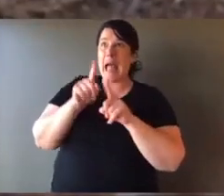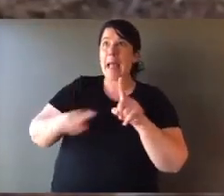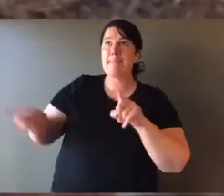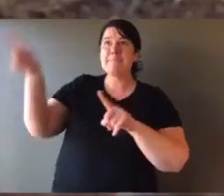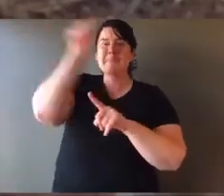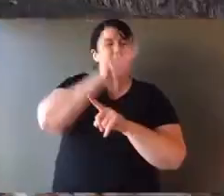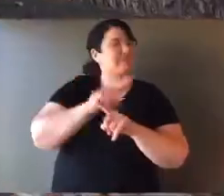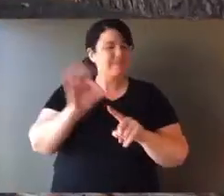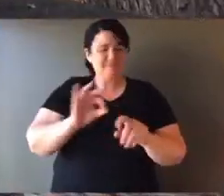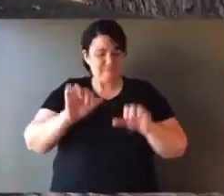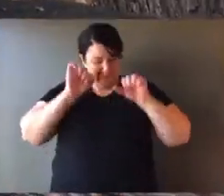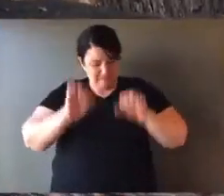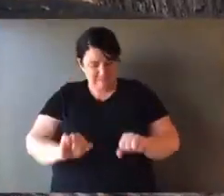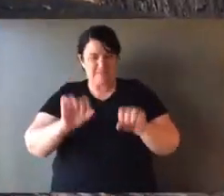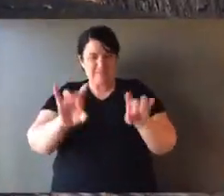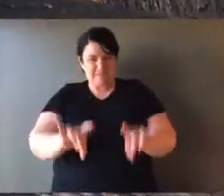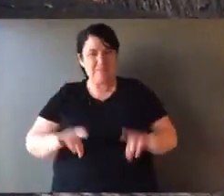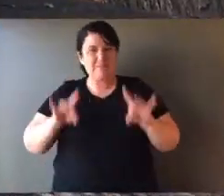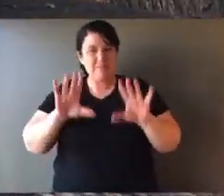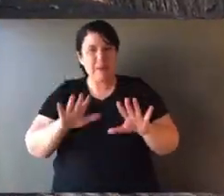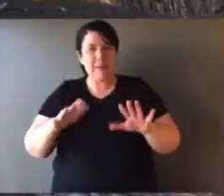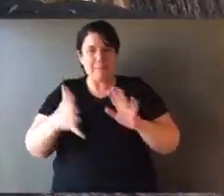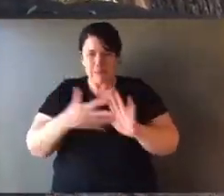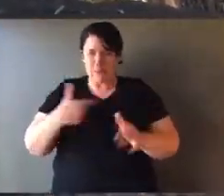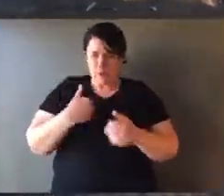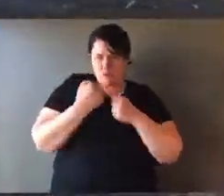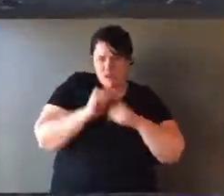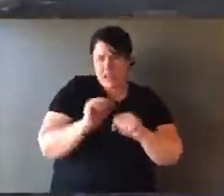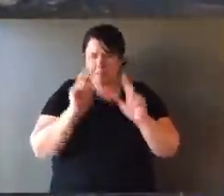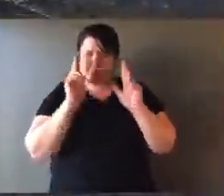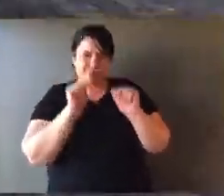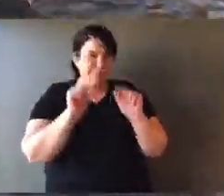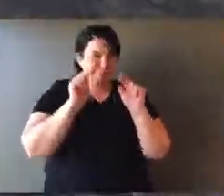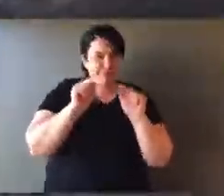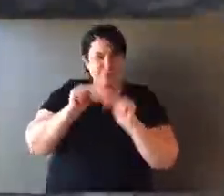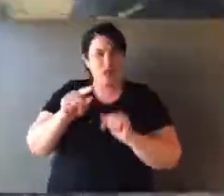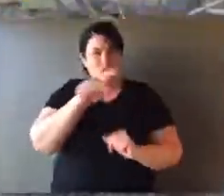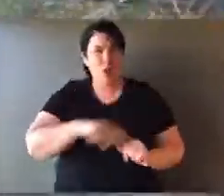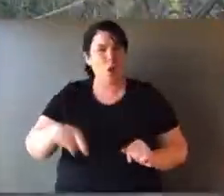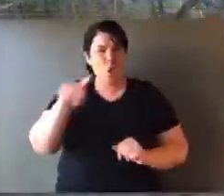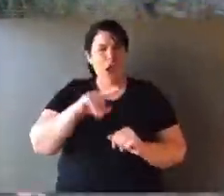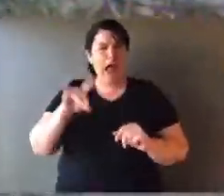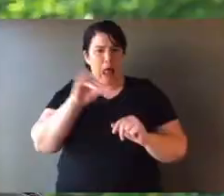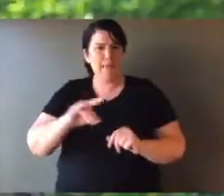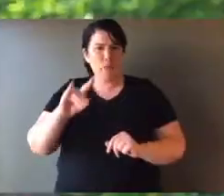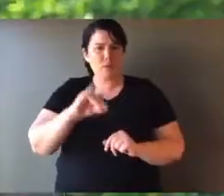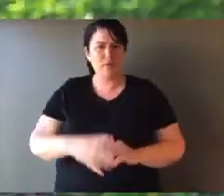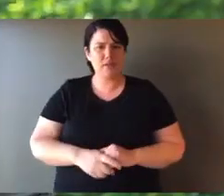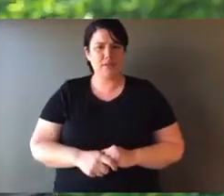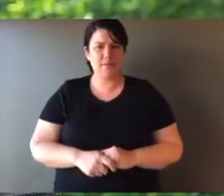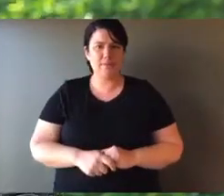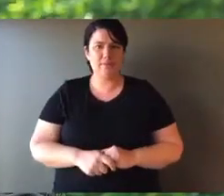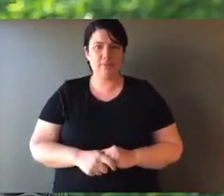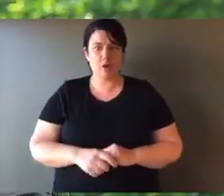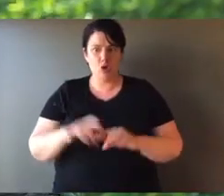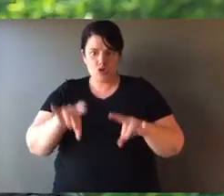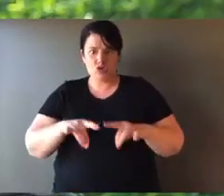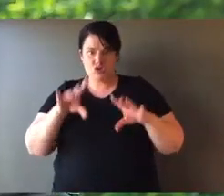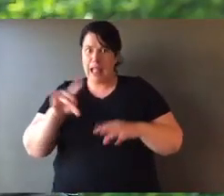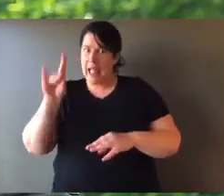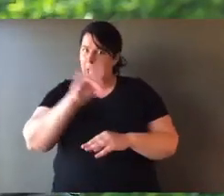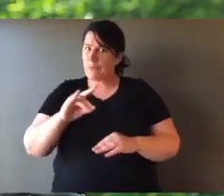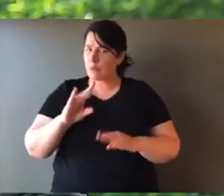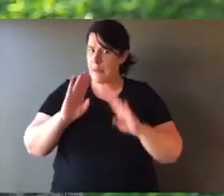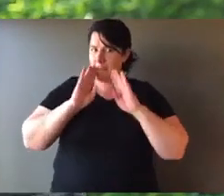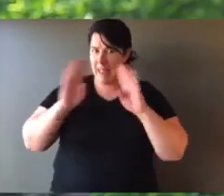are like no others on earth. And that makes their protection and conservation all the more important. Not only are Australia's